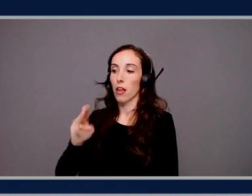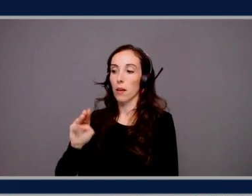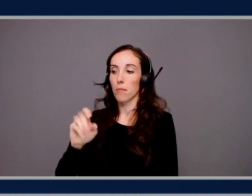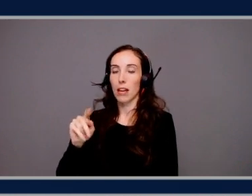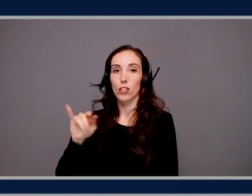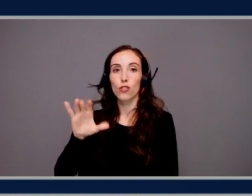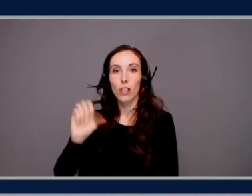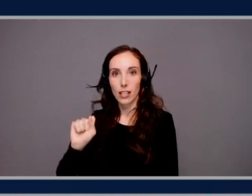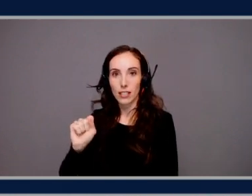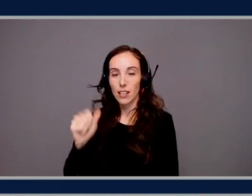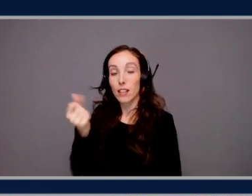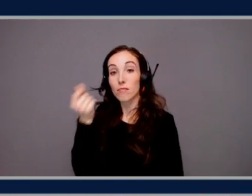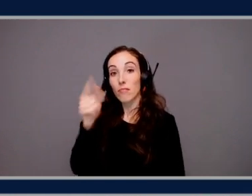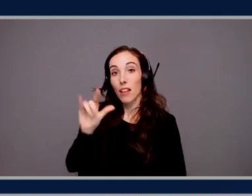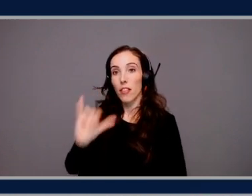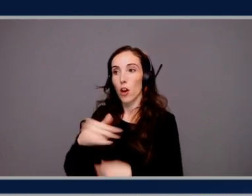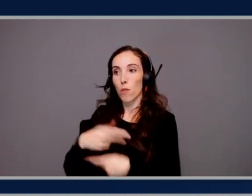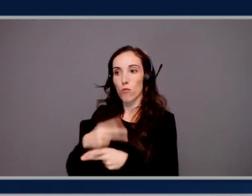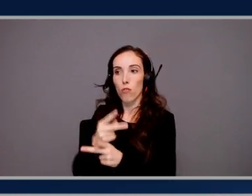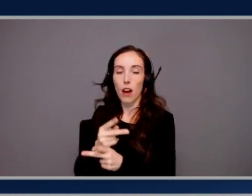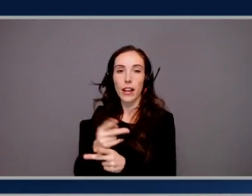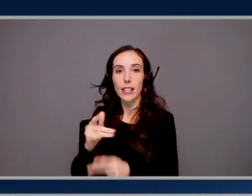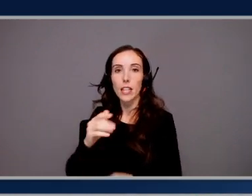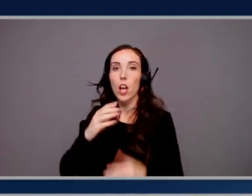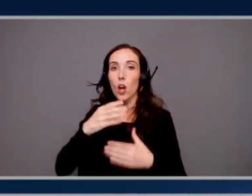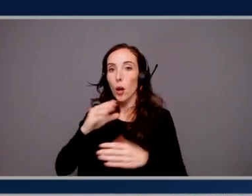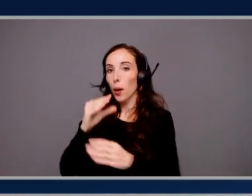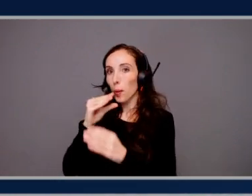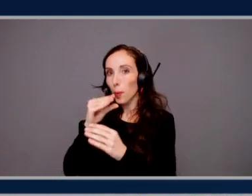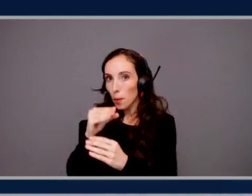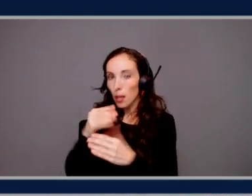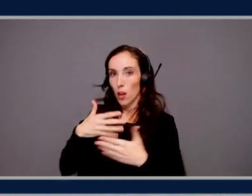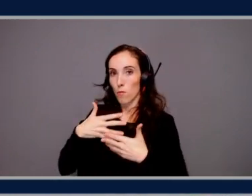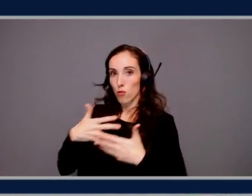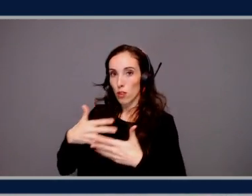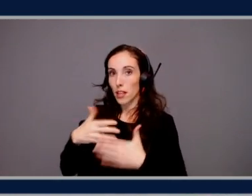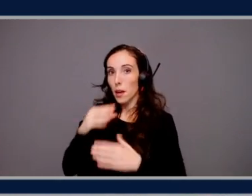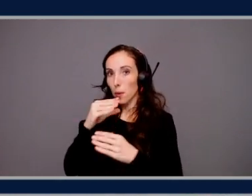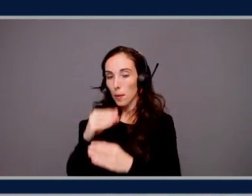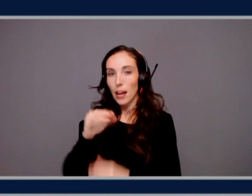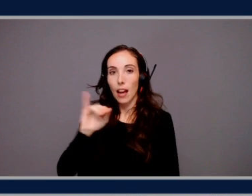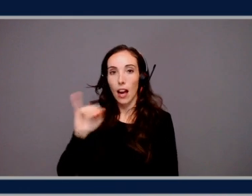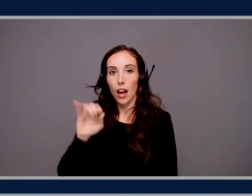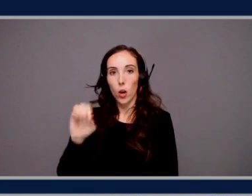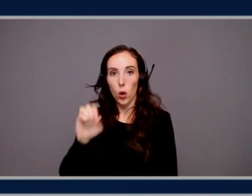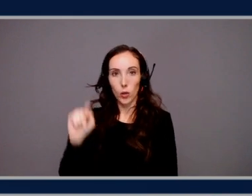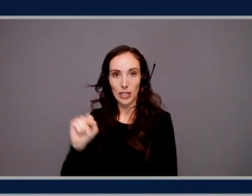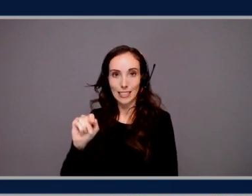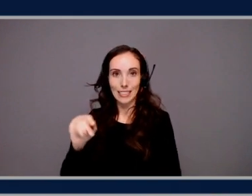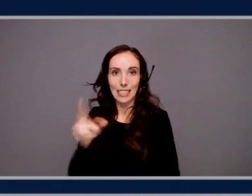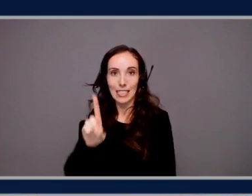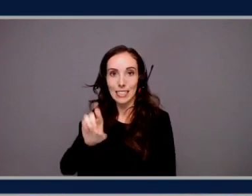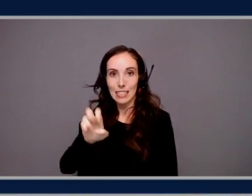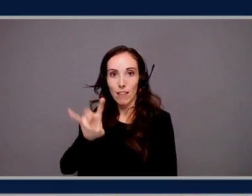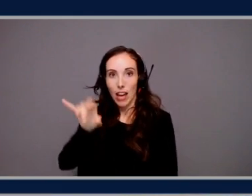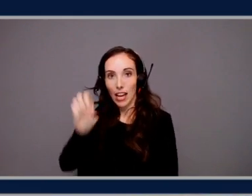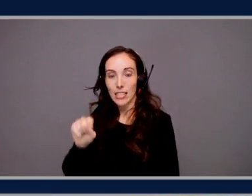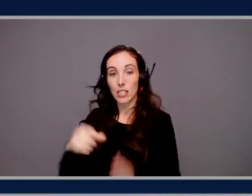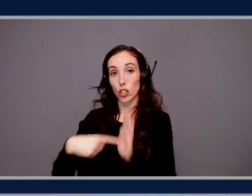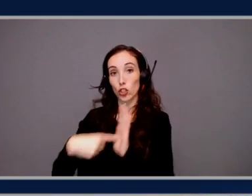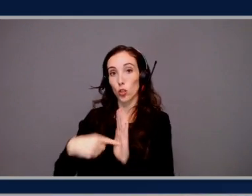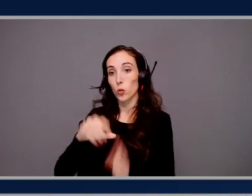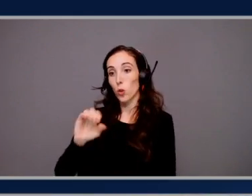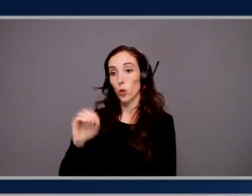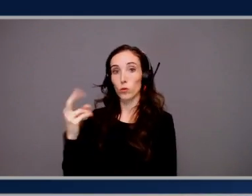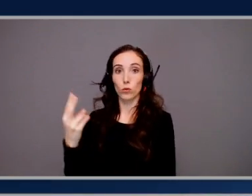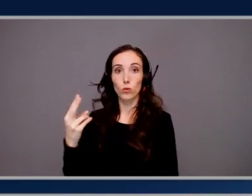a breathalyzer. Okay. Where you breathe into a device, and it's an IoT device, and then it streams O2 stats and more to a